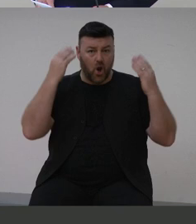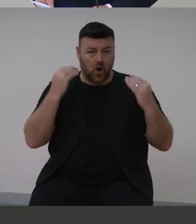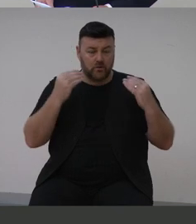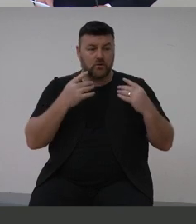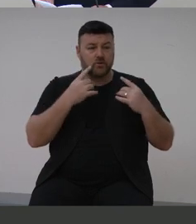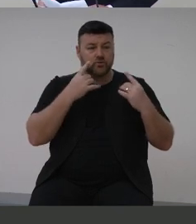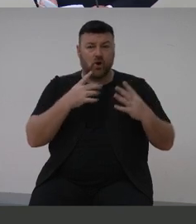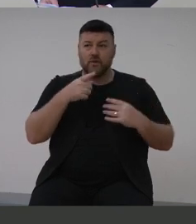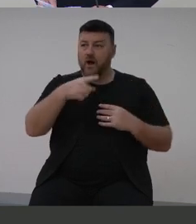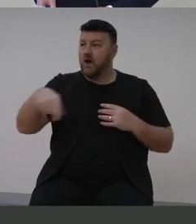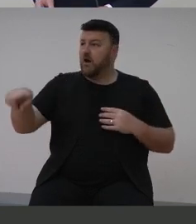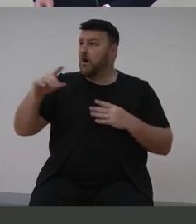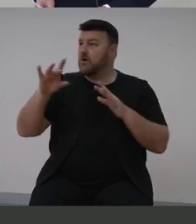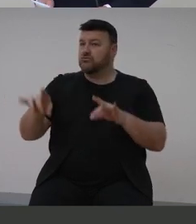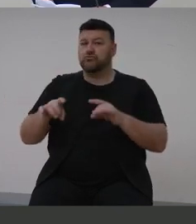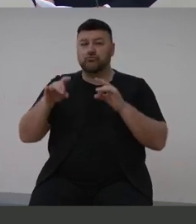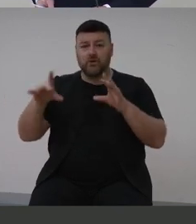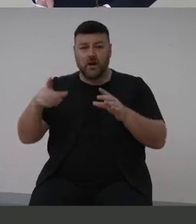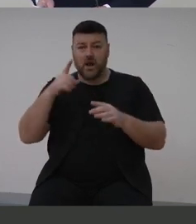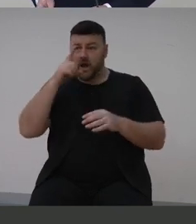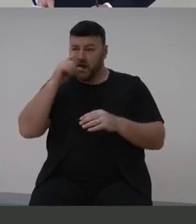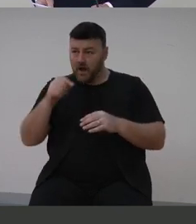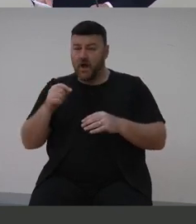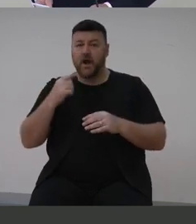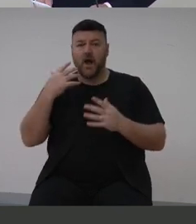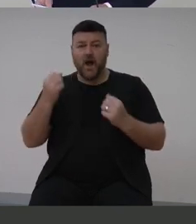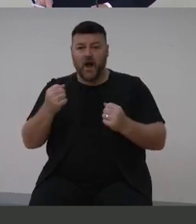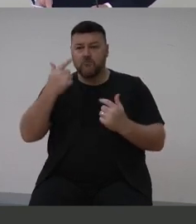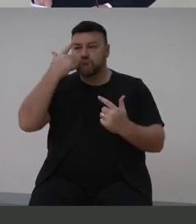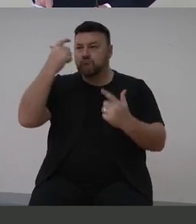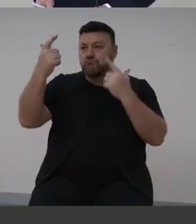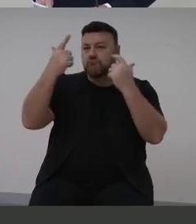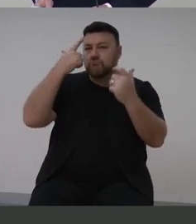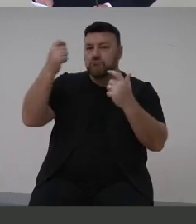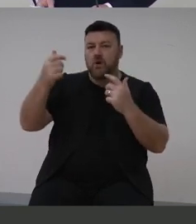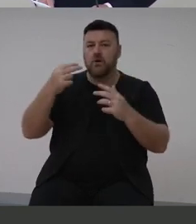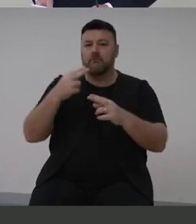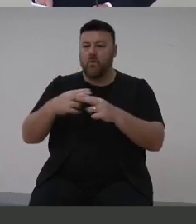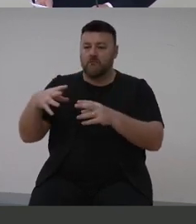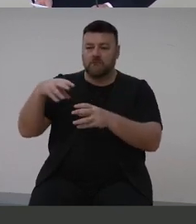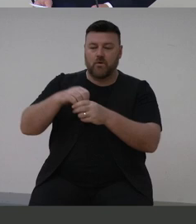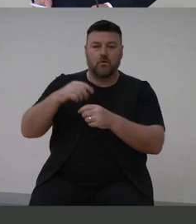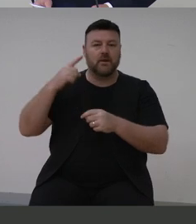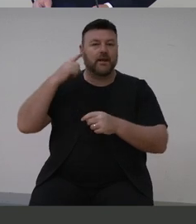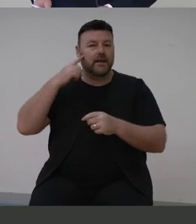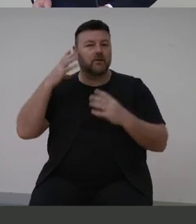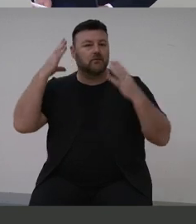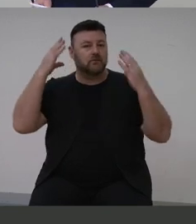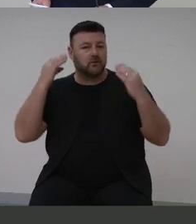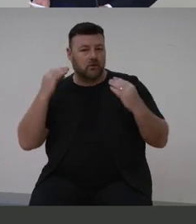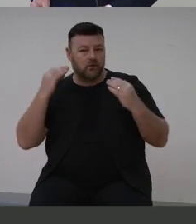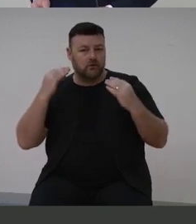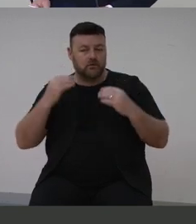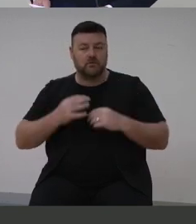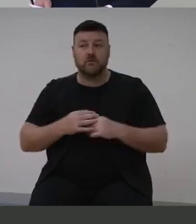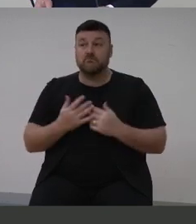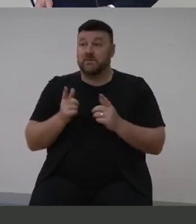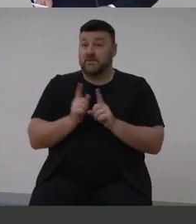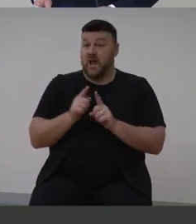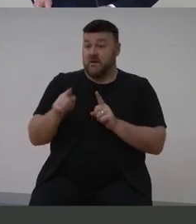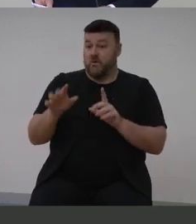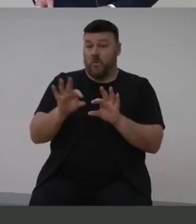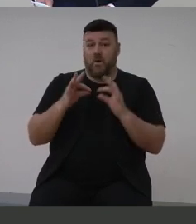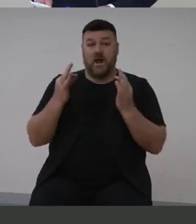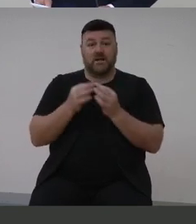innovators when it comes to responding to public health. That is the nature of the work undertaken by the organisations at today's launch.